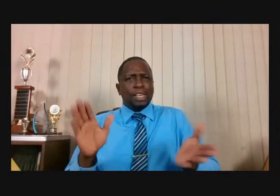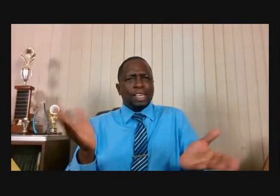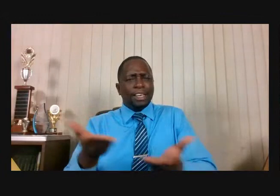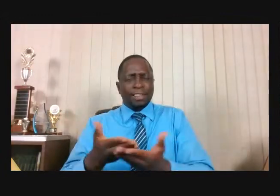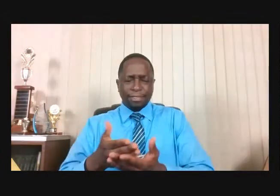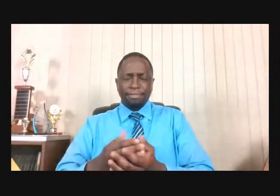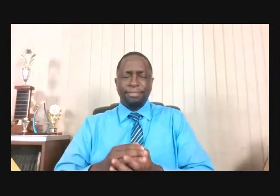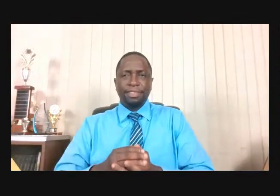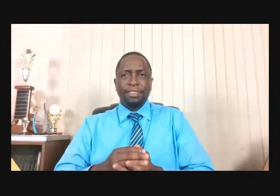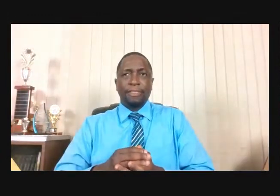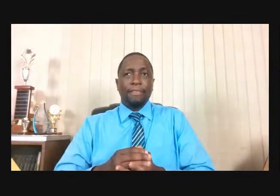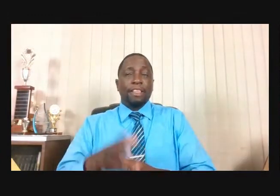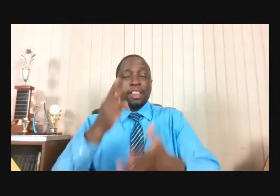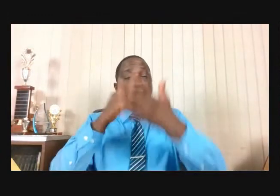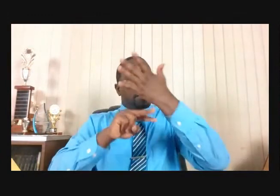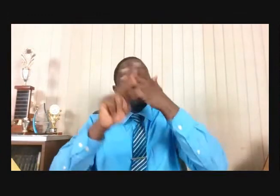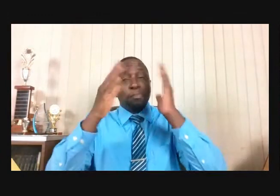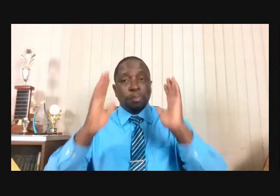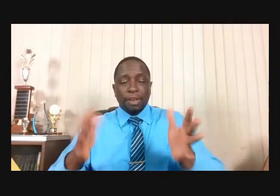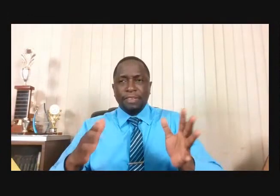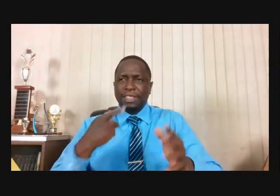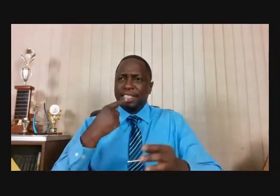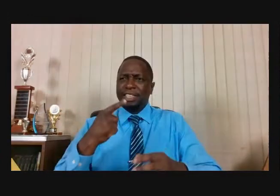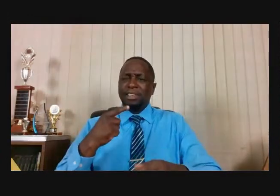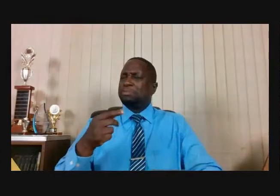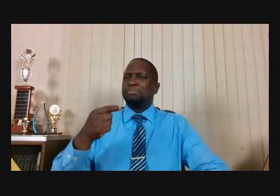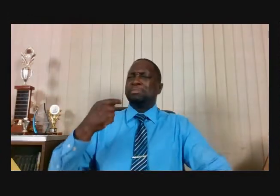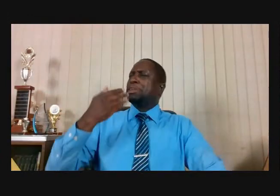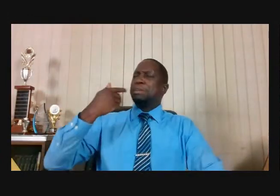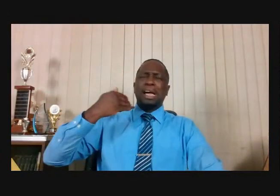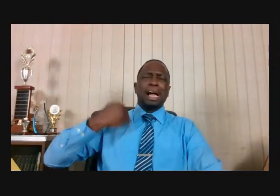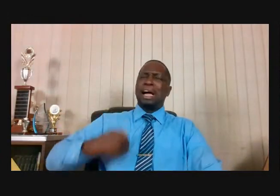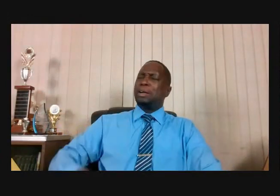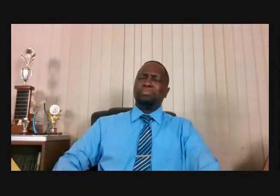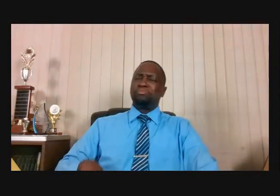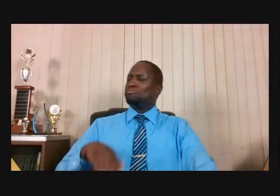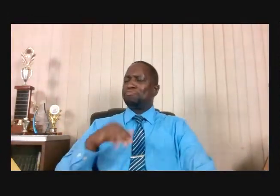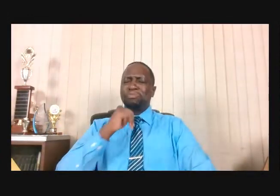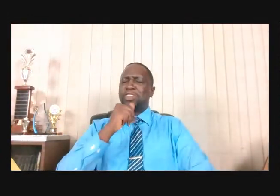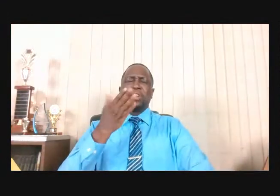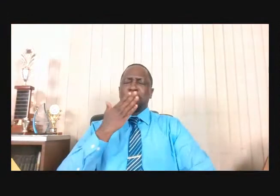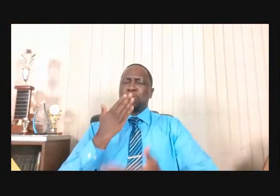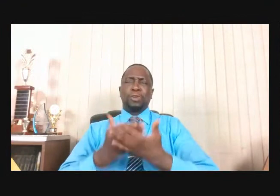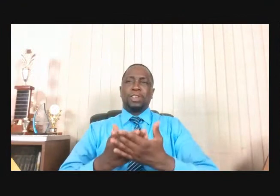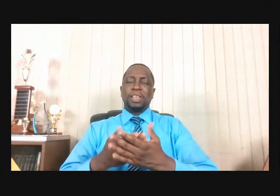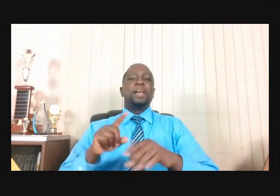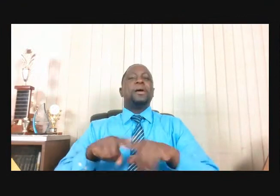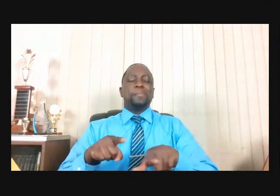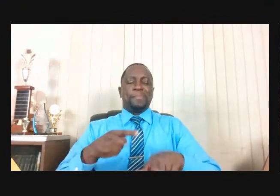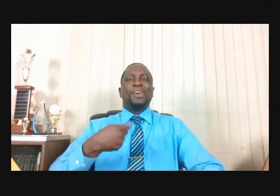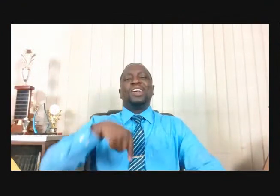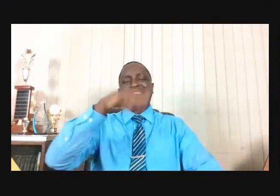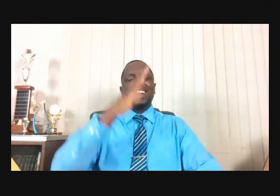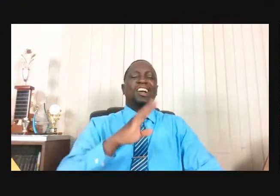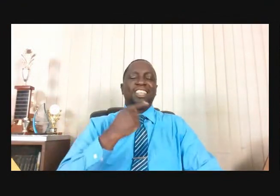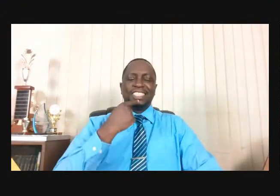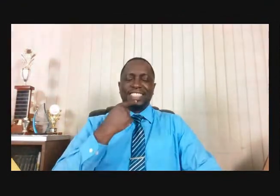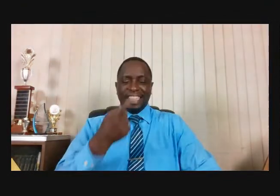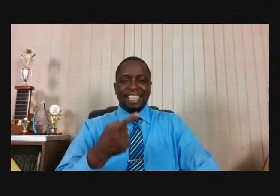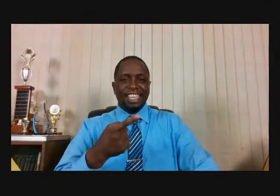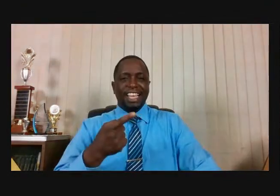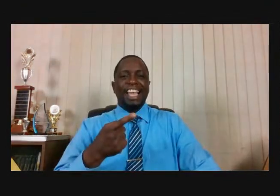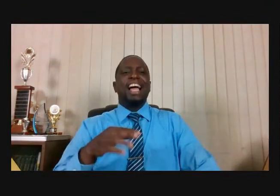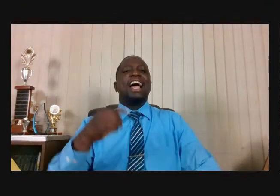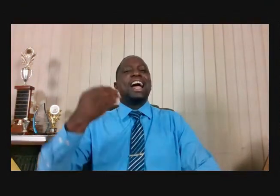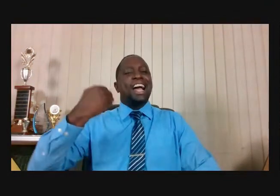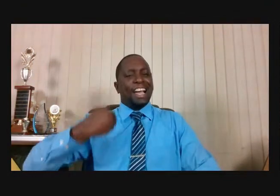Elijah was saying, I'm no good. But God was saying, I am starting with